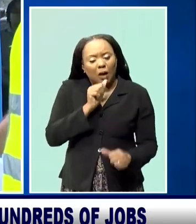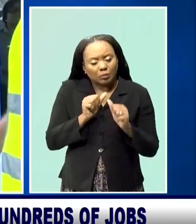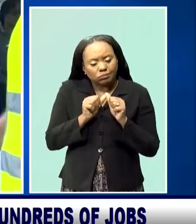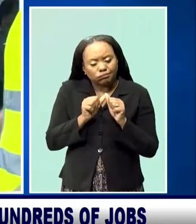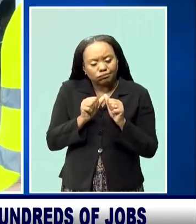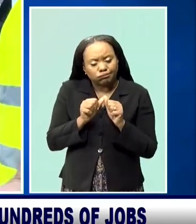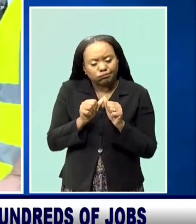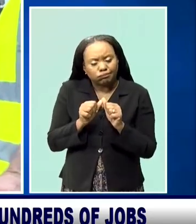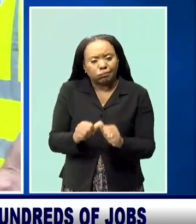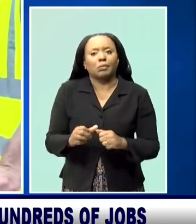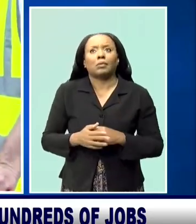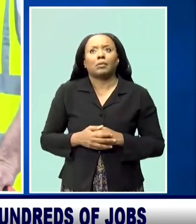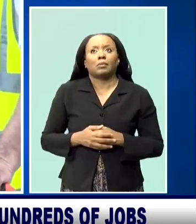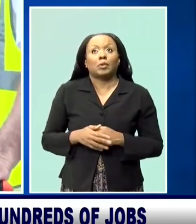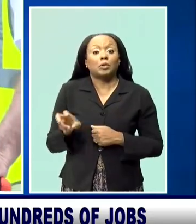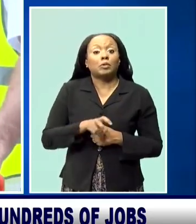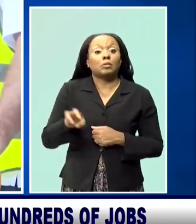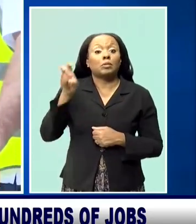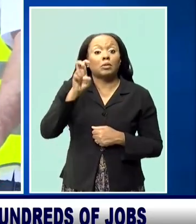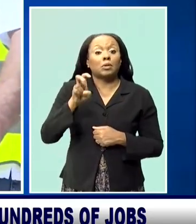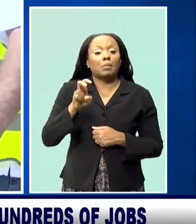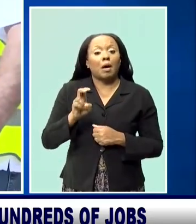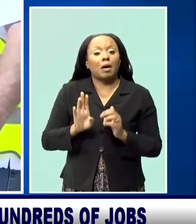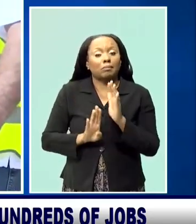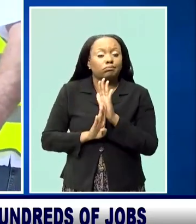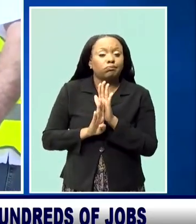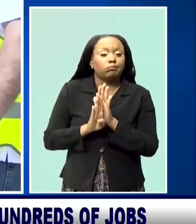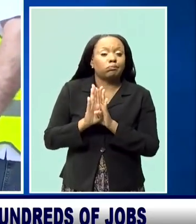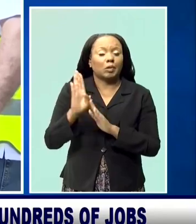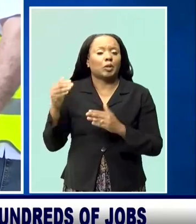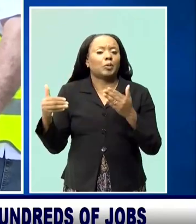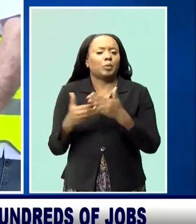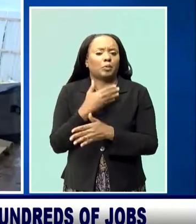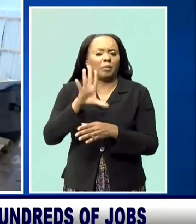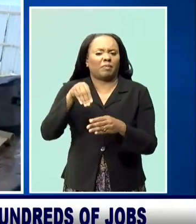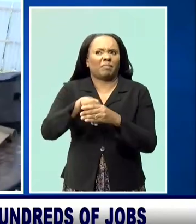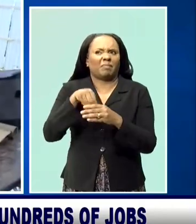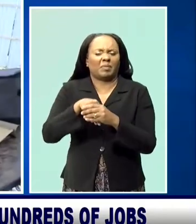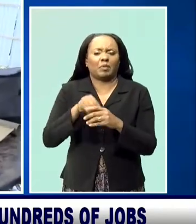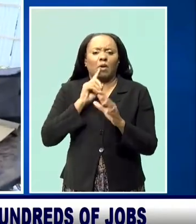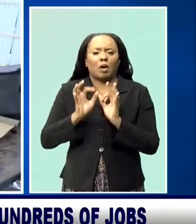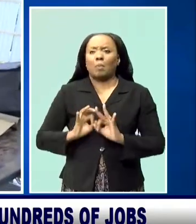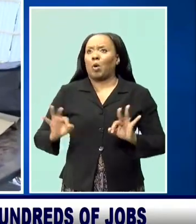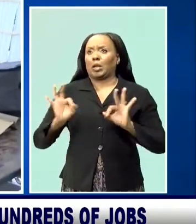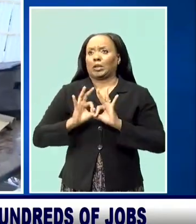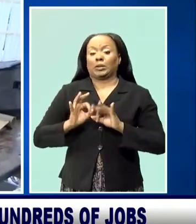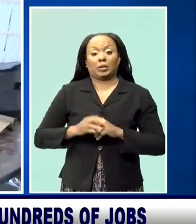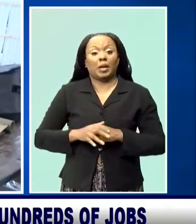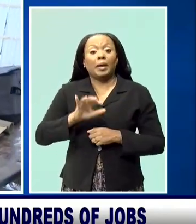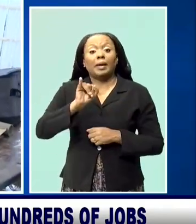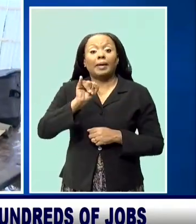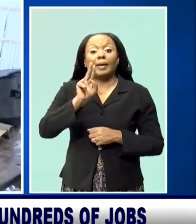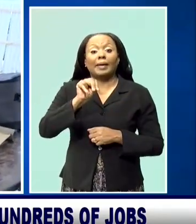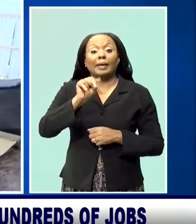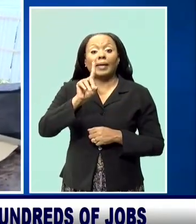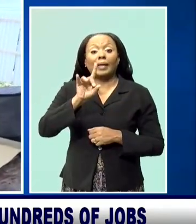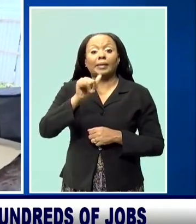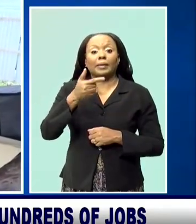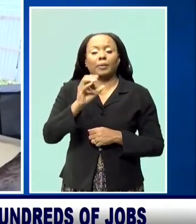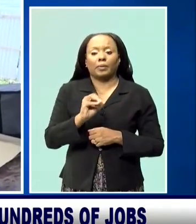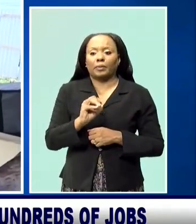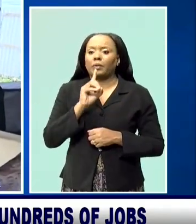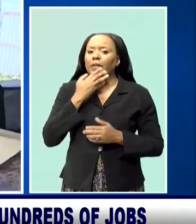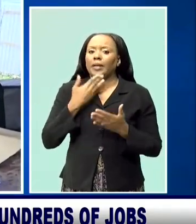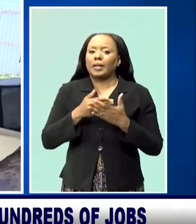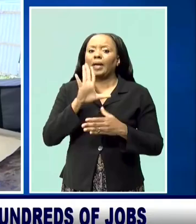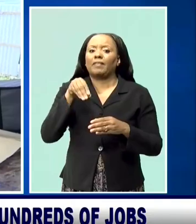tourism product continues to mature, new investments are critical. And she believes the Indigo Hotel is just one of many to come. What is